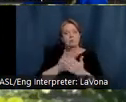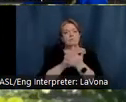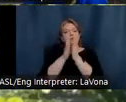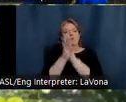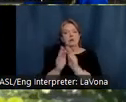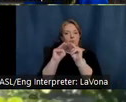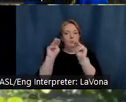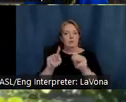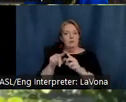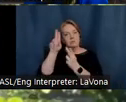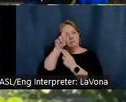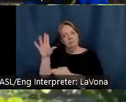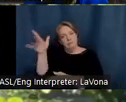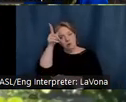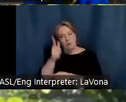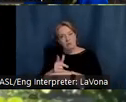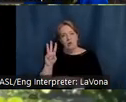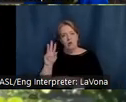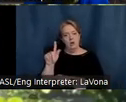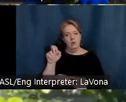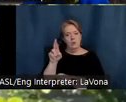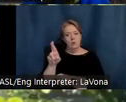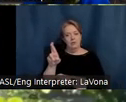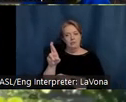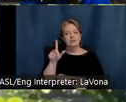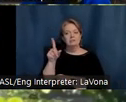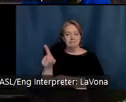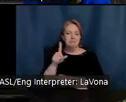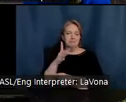of her brother Walter, who was an amateur naturalist.